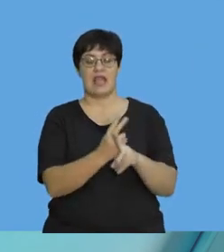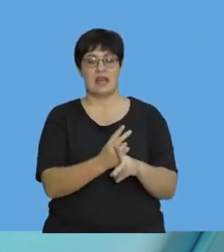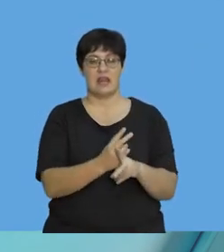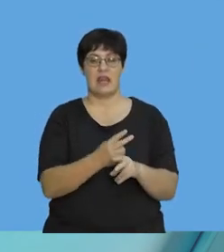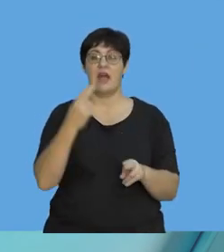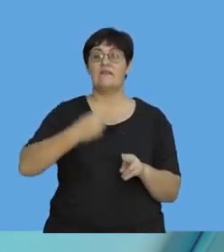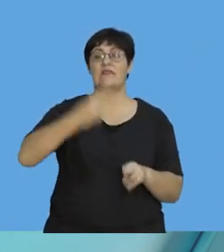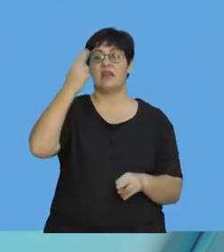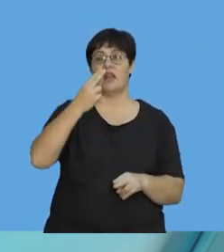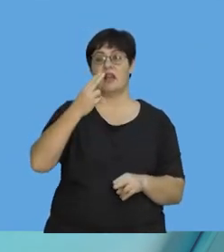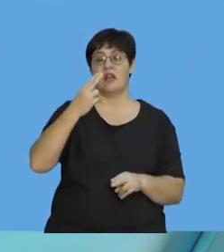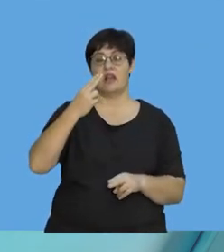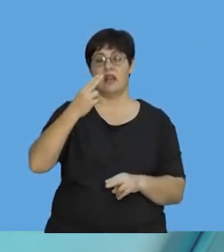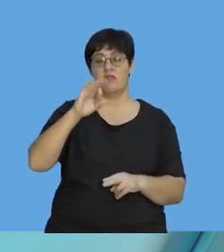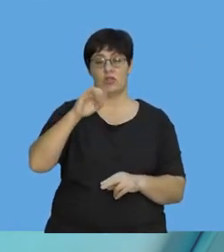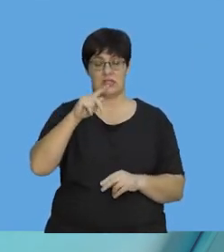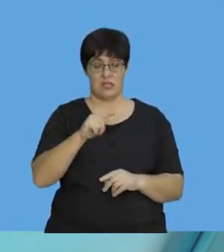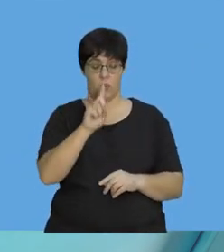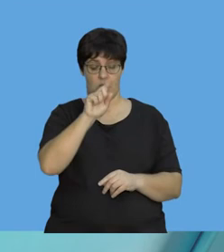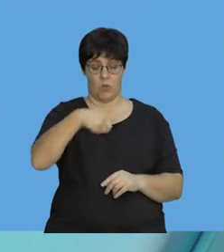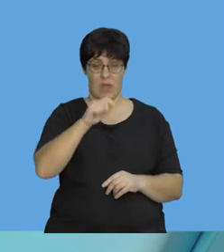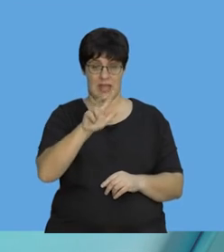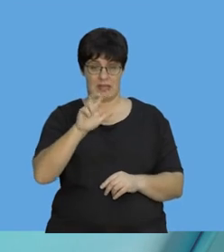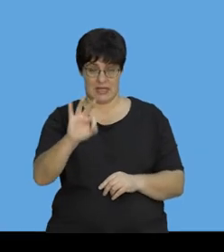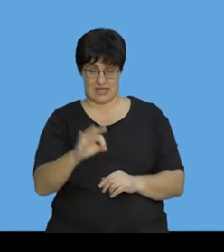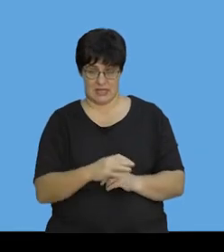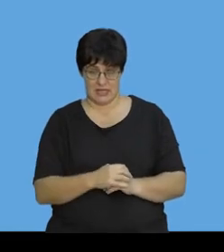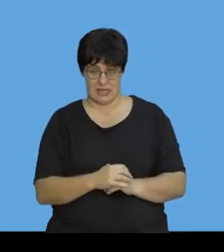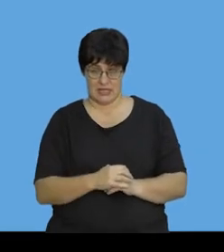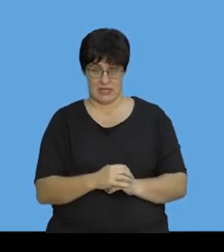the final velocity, this 1,83.